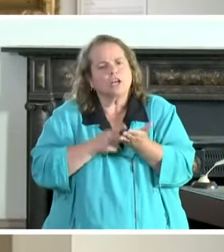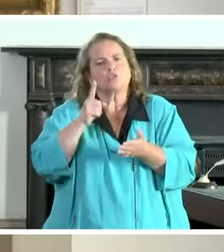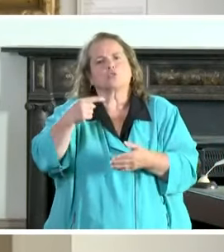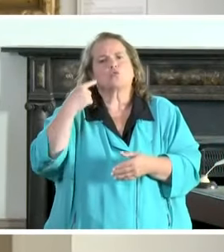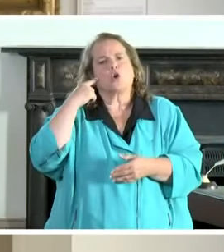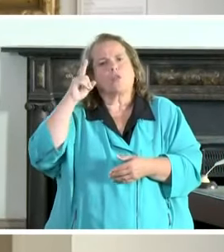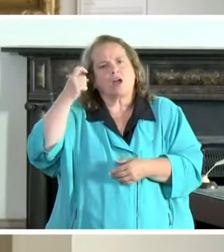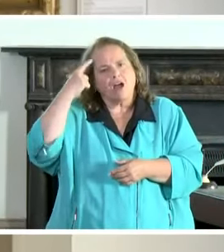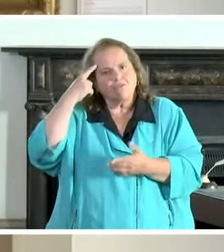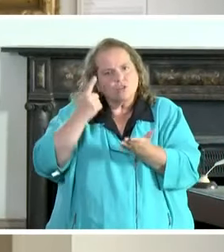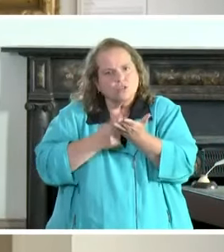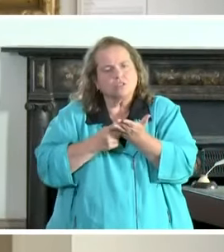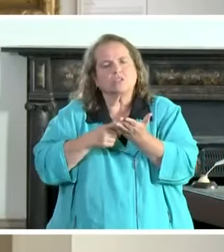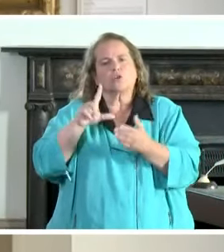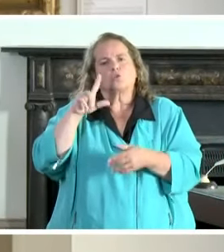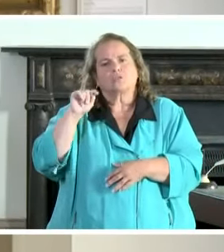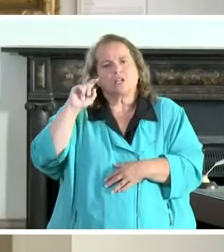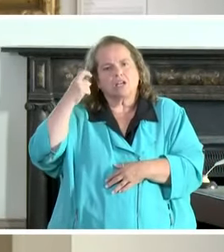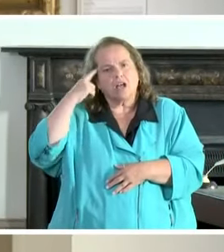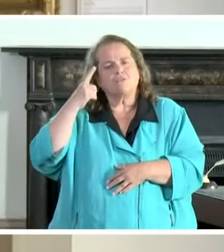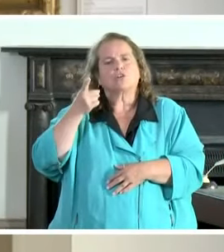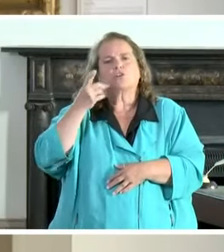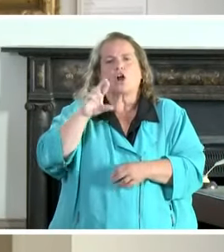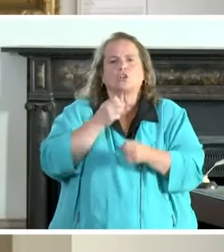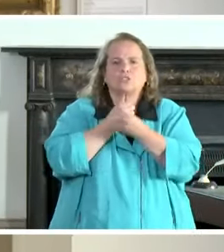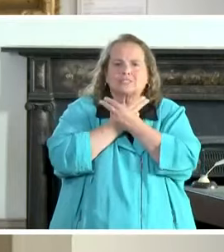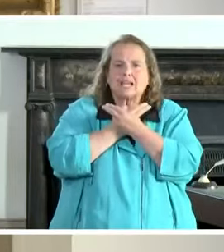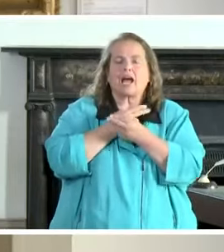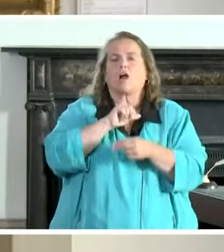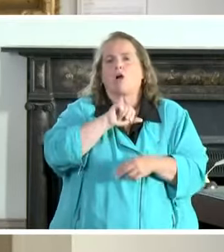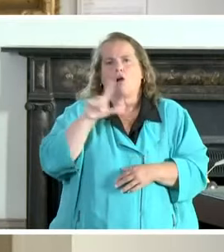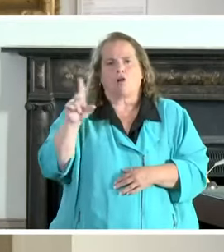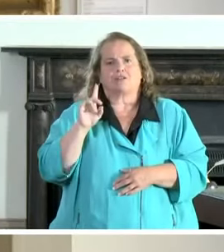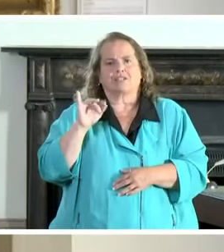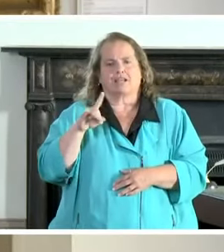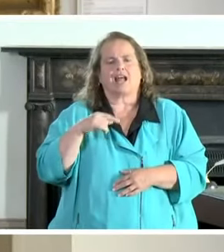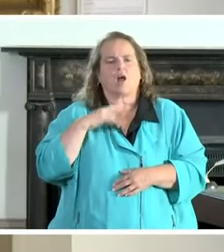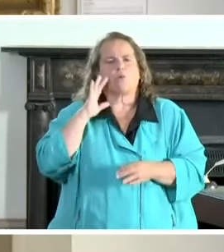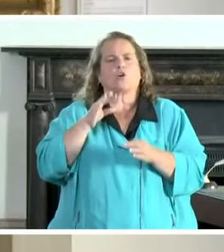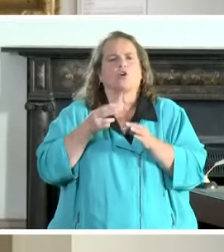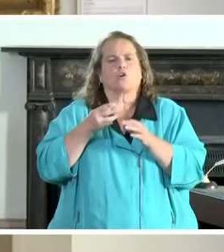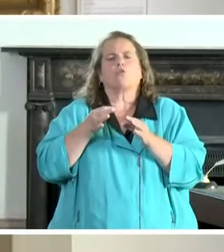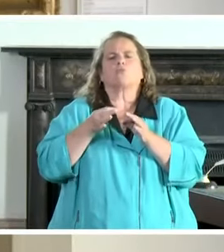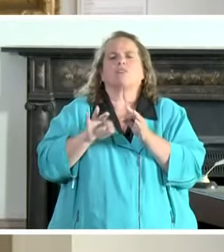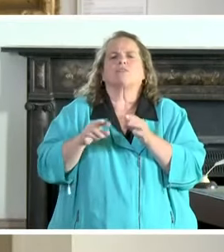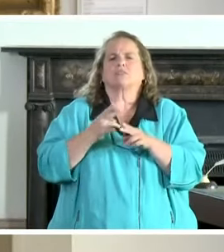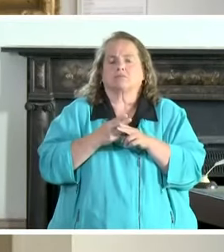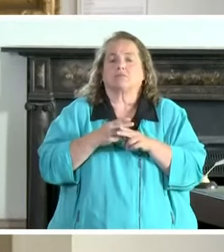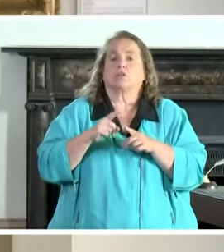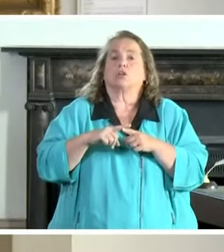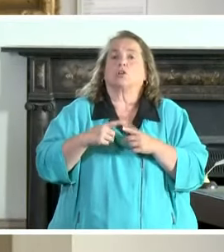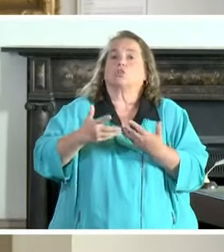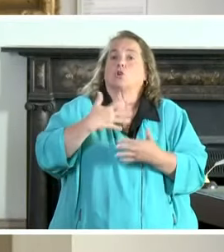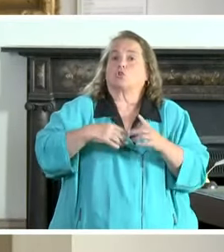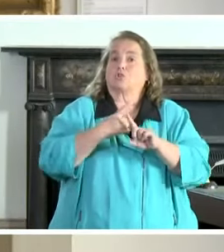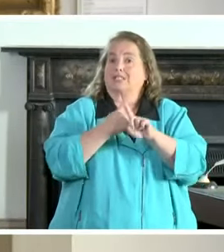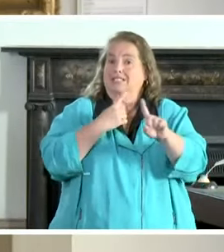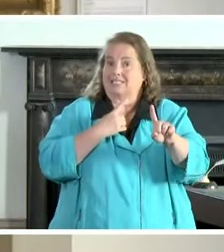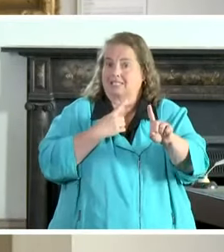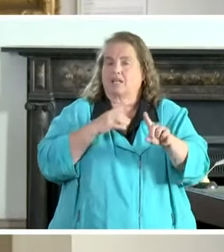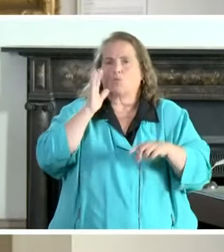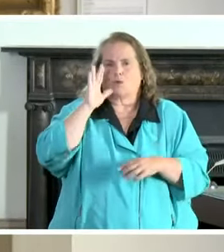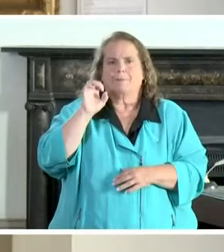talk about the lieutenant governor dr stack and i'm going to briefly go over them under social distancing there will be a